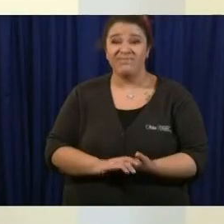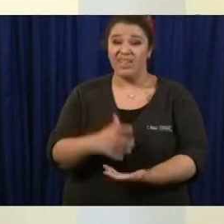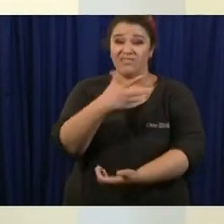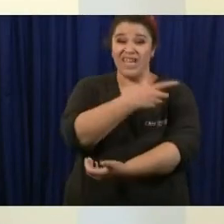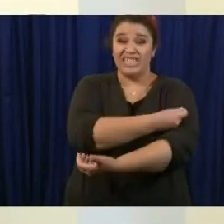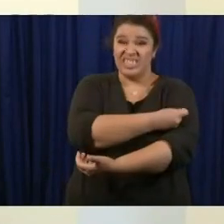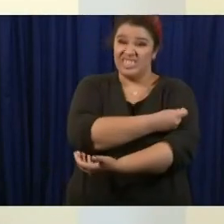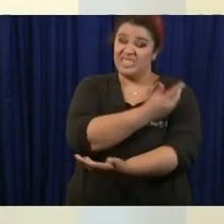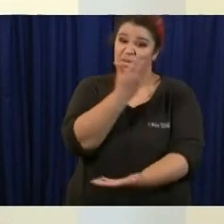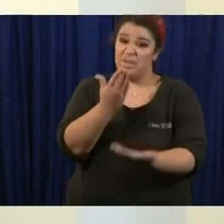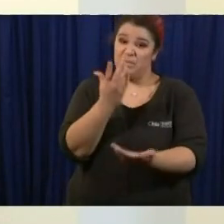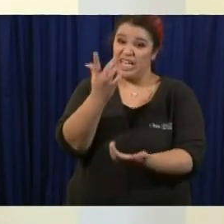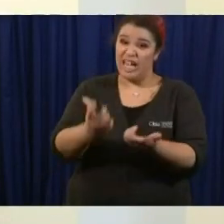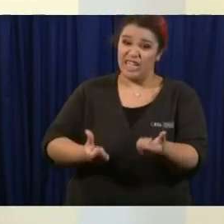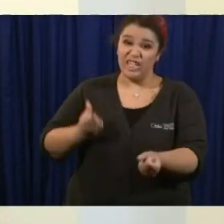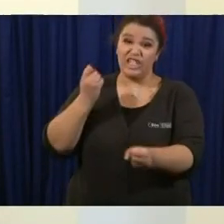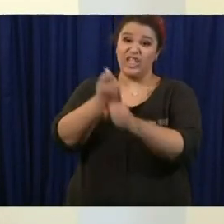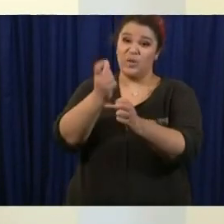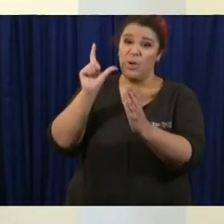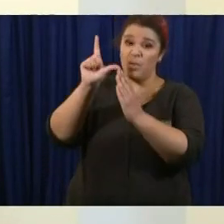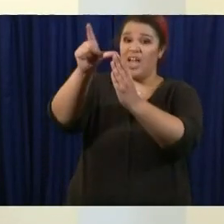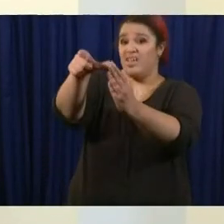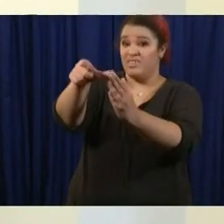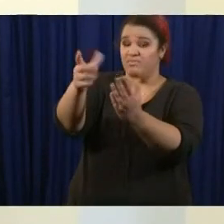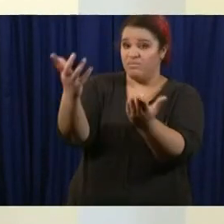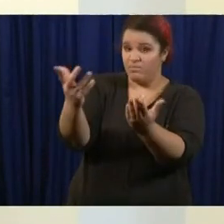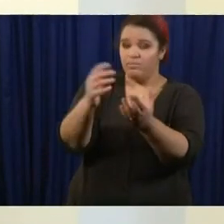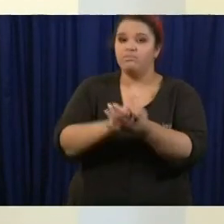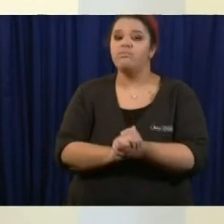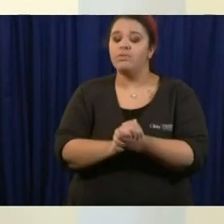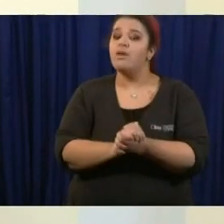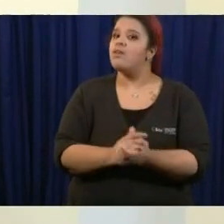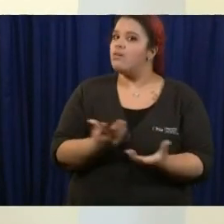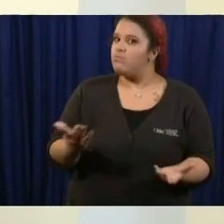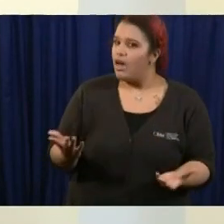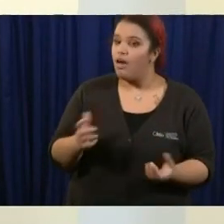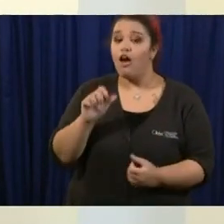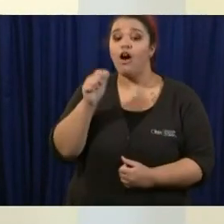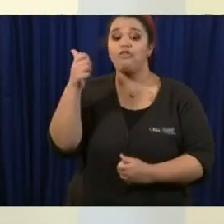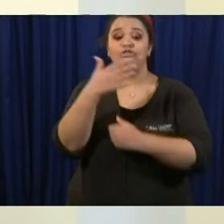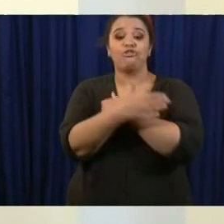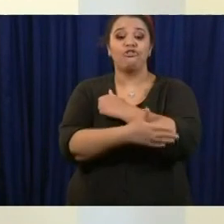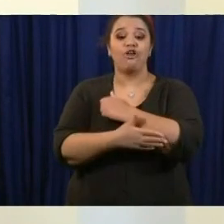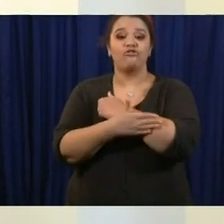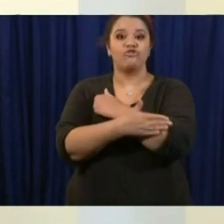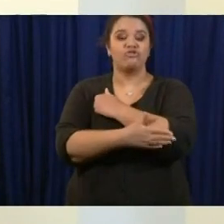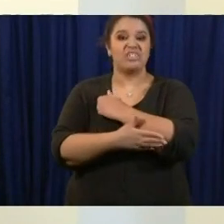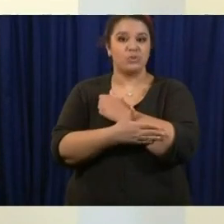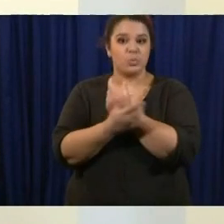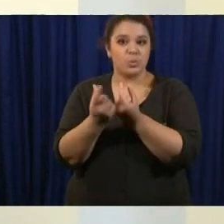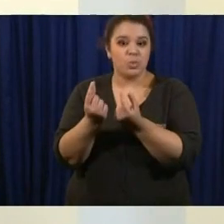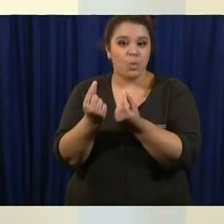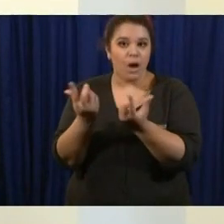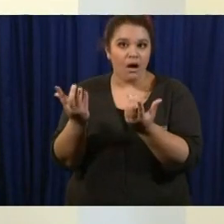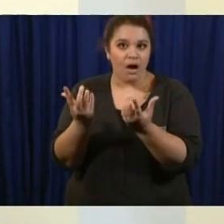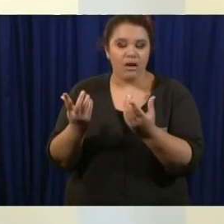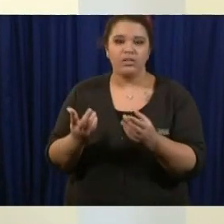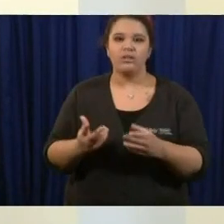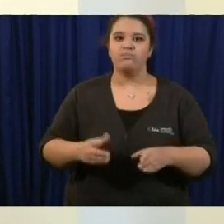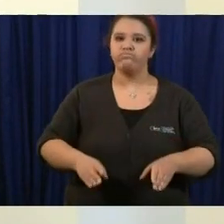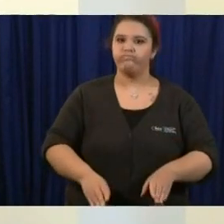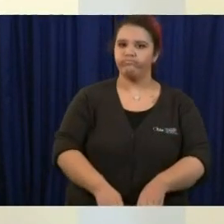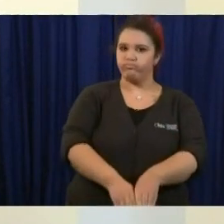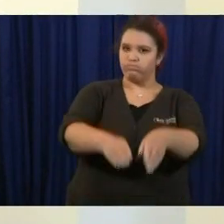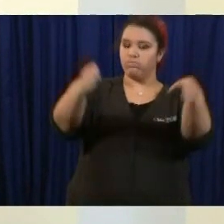would it be better as some other countries have done to more widely open Ohio's economy with some precautions in place